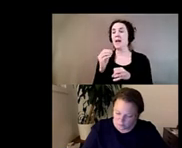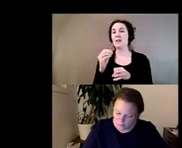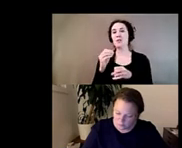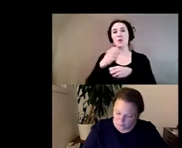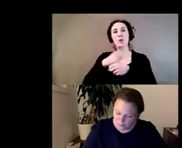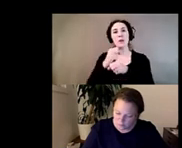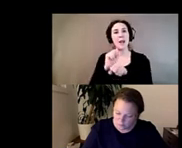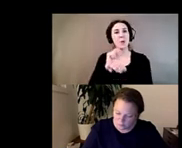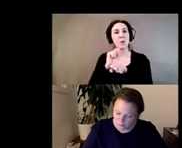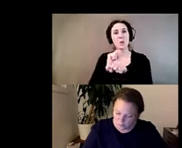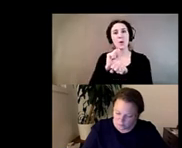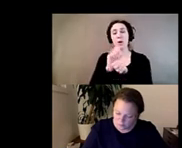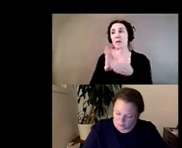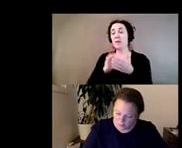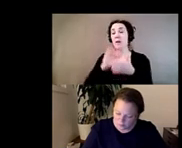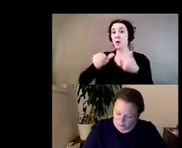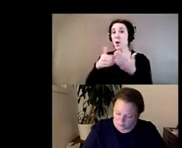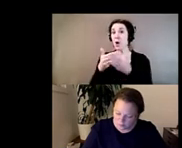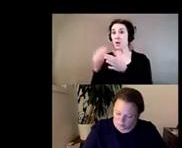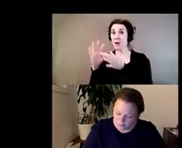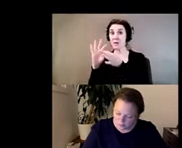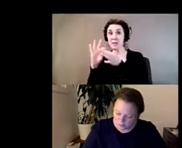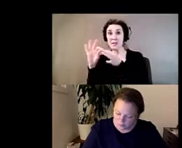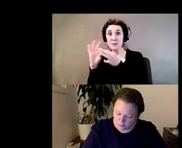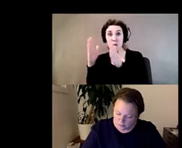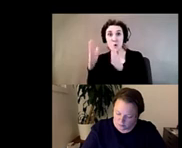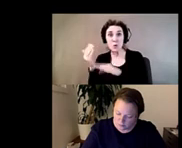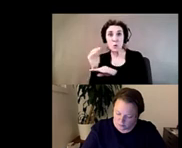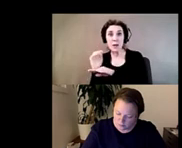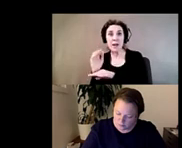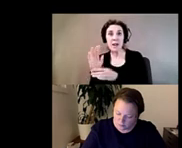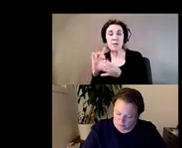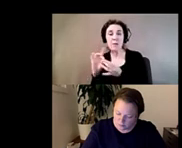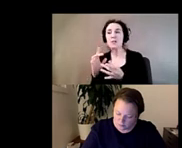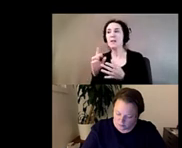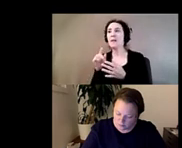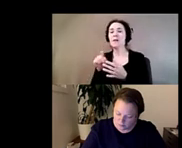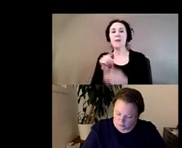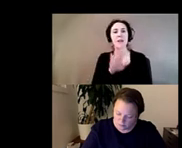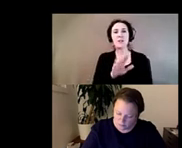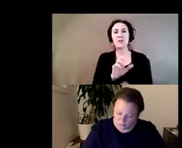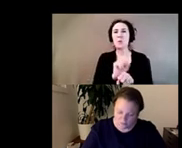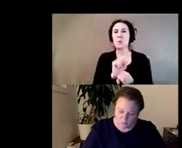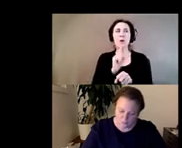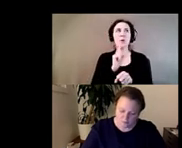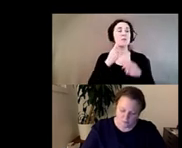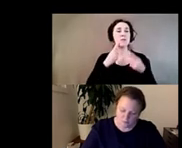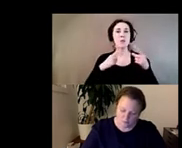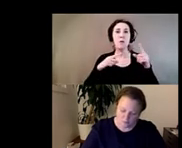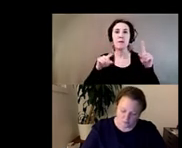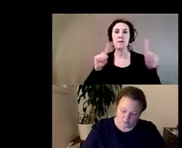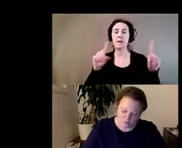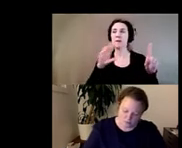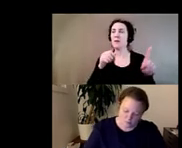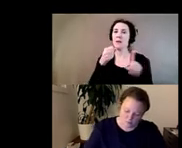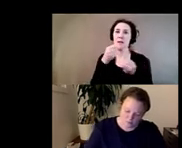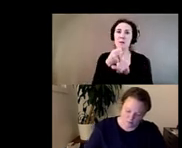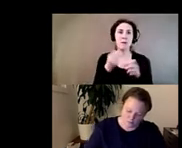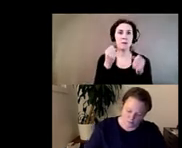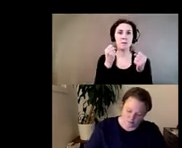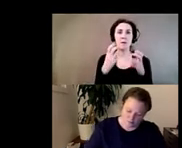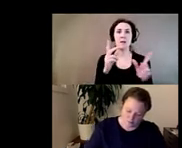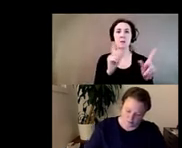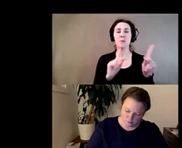speakers tonight have been noting was so profoundly effective and affecting right um and so i was really attached